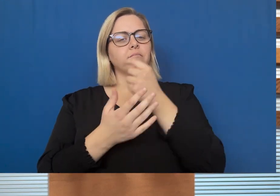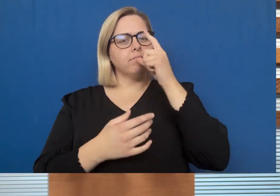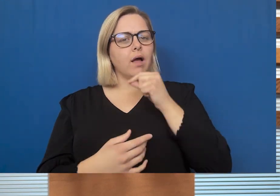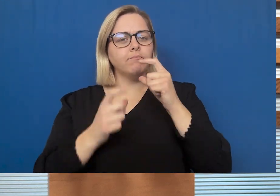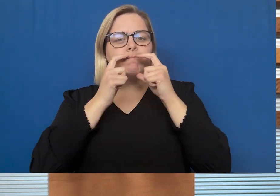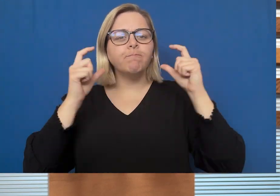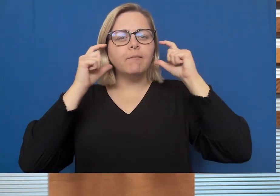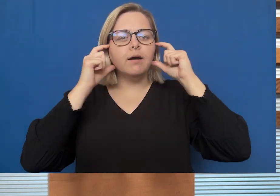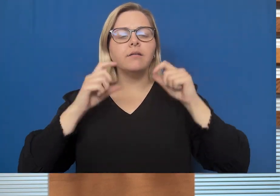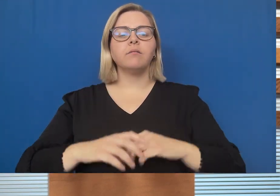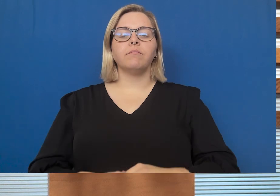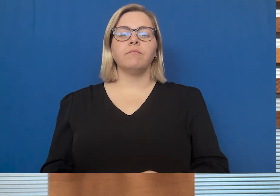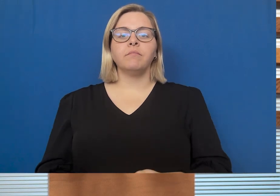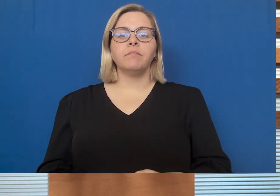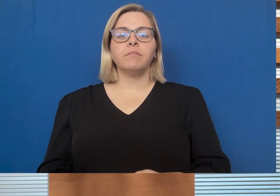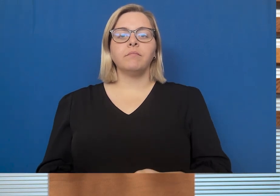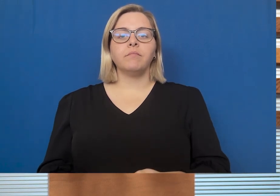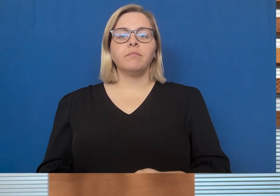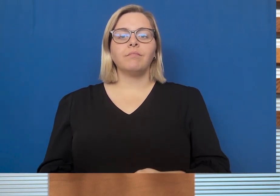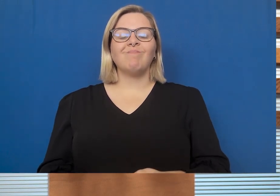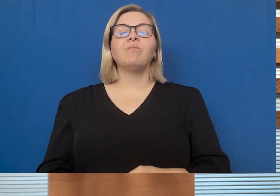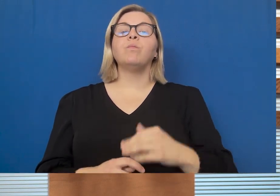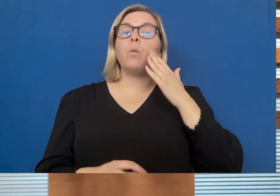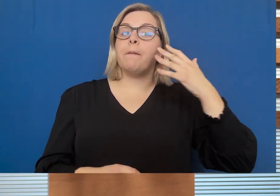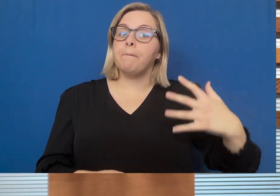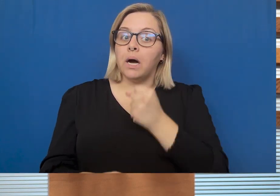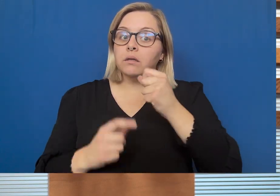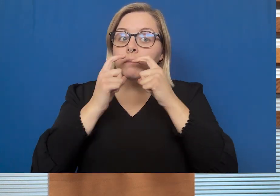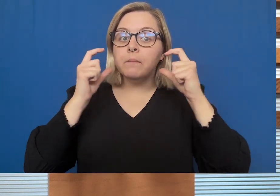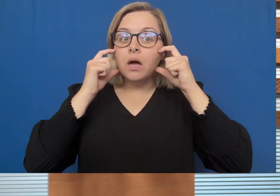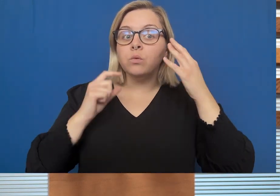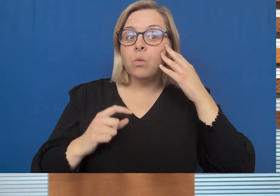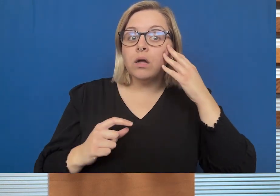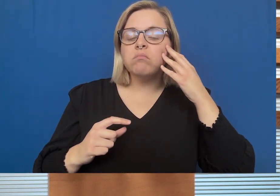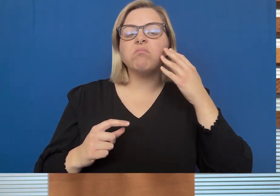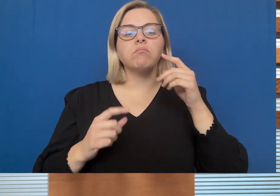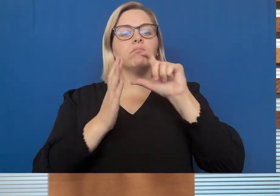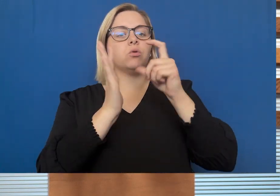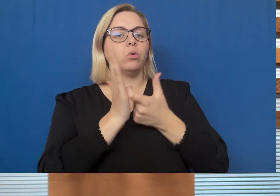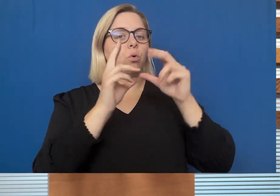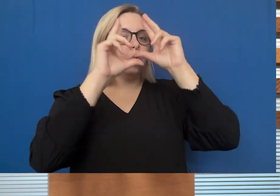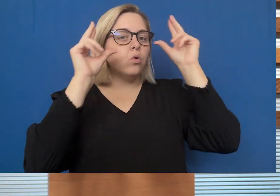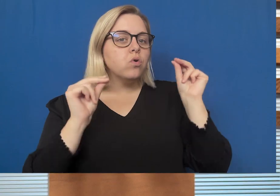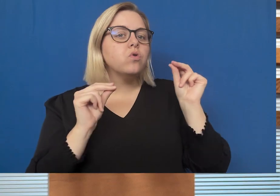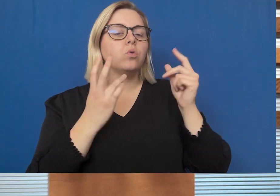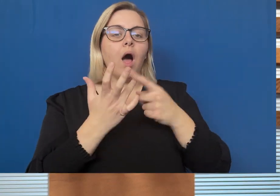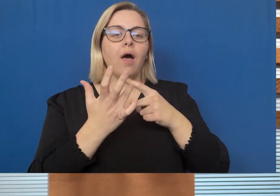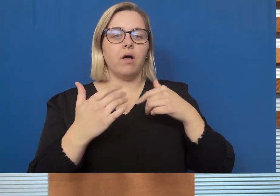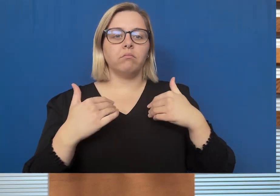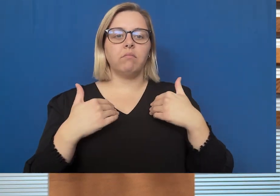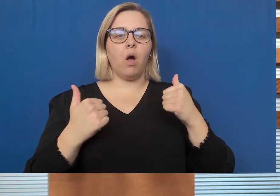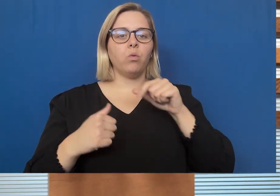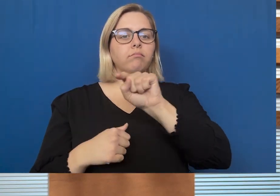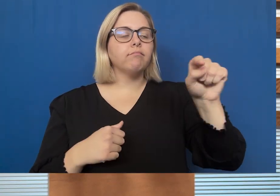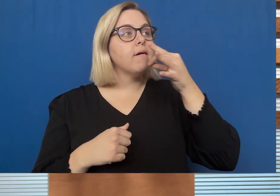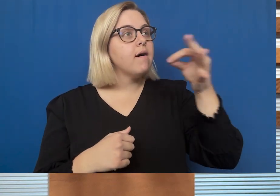only time you absolutely need to wear a mask is when you're asked to by a health professional. I know that masks are stuffy and sometimes